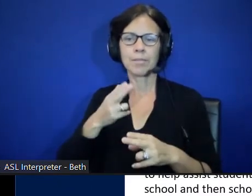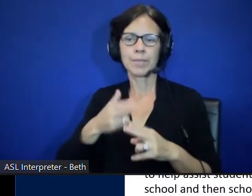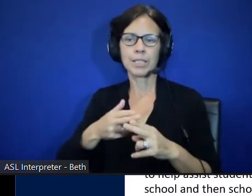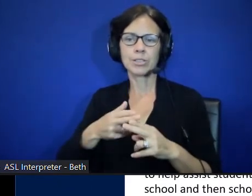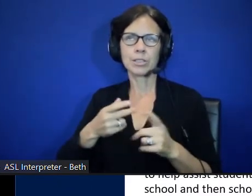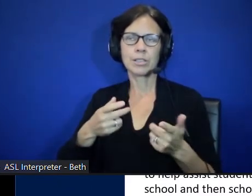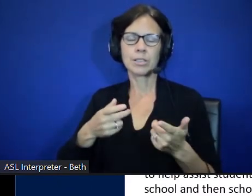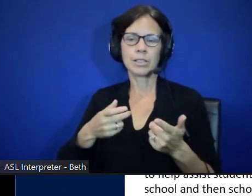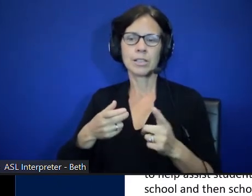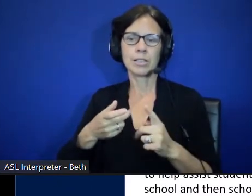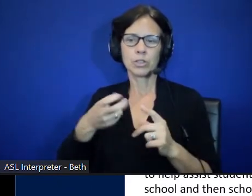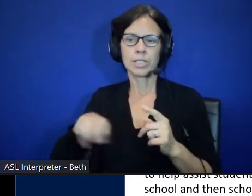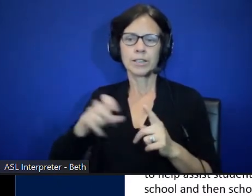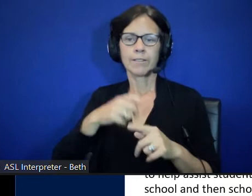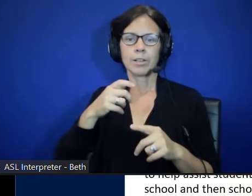adulthood that you mentioned.